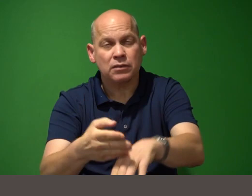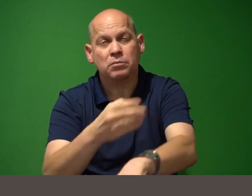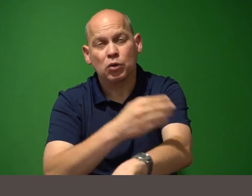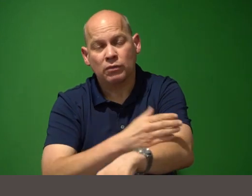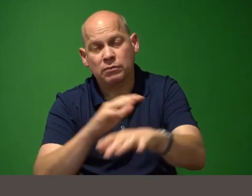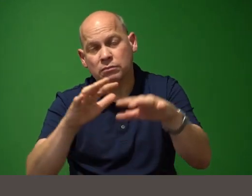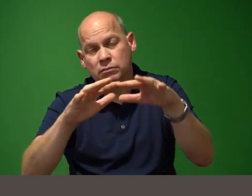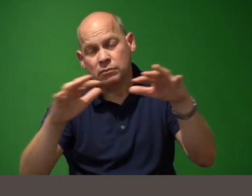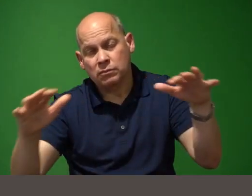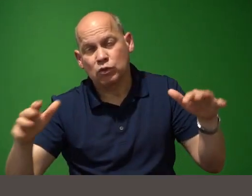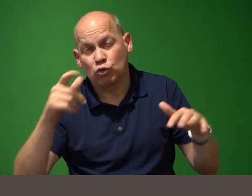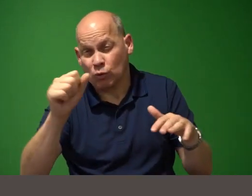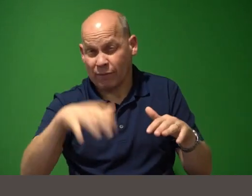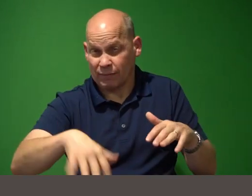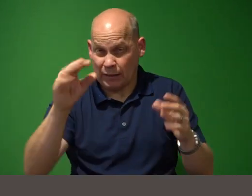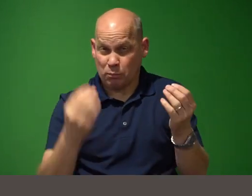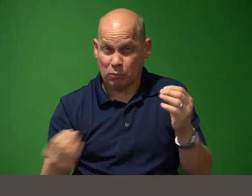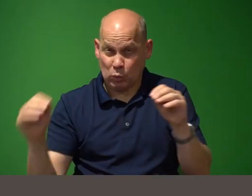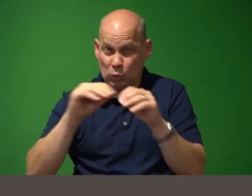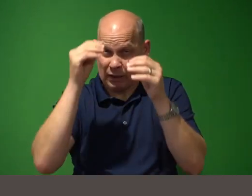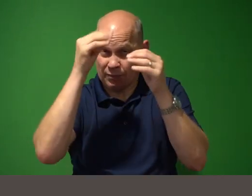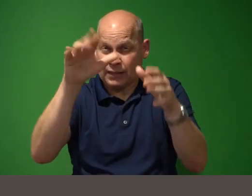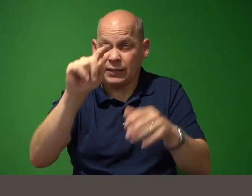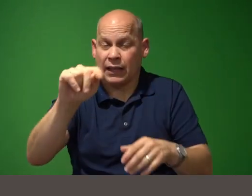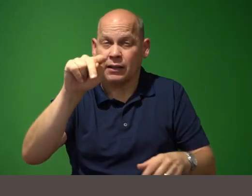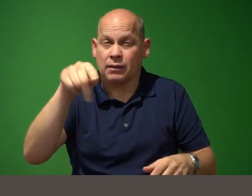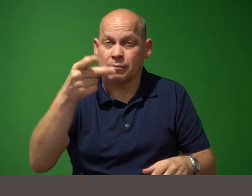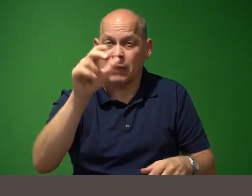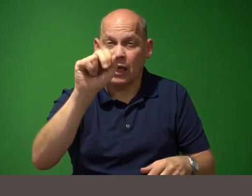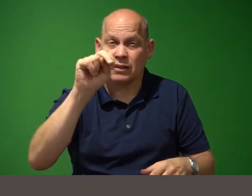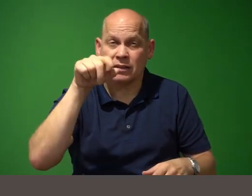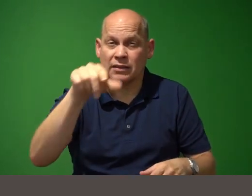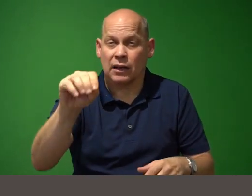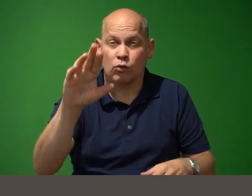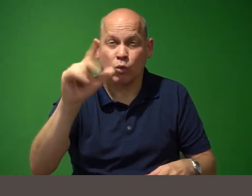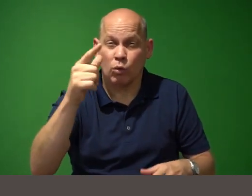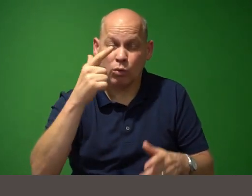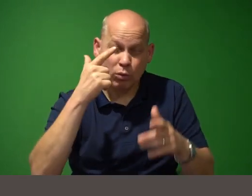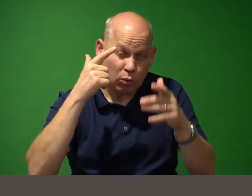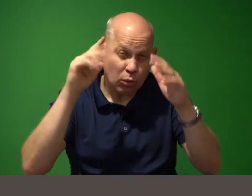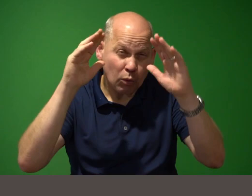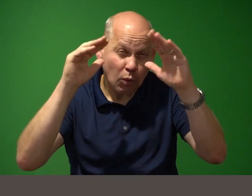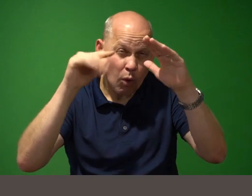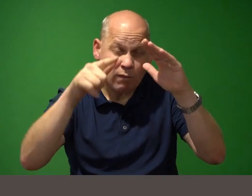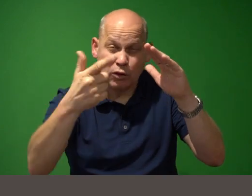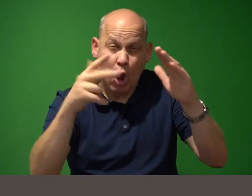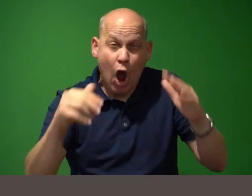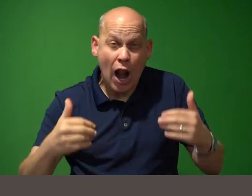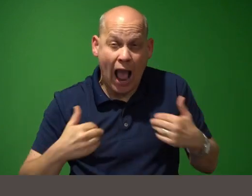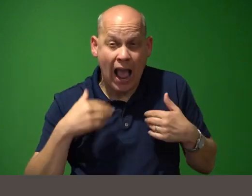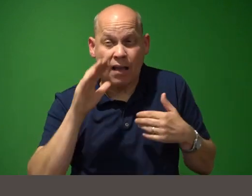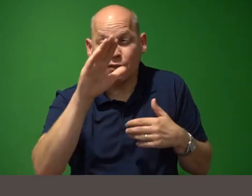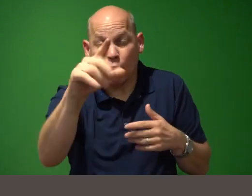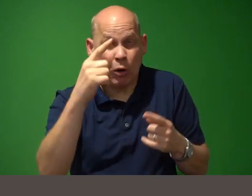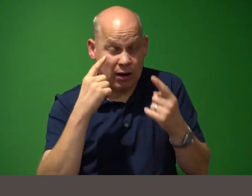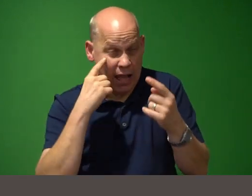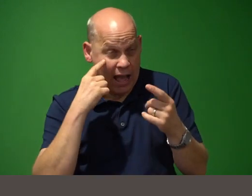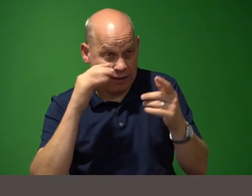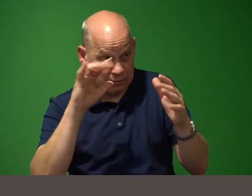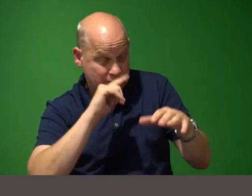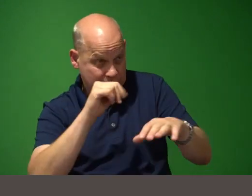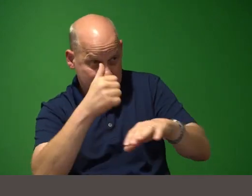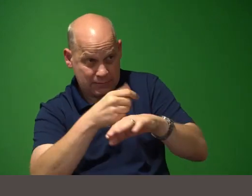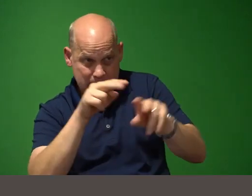more information at python.org and hopefully you you've already got your eyes set on upgrading some of your